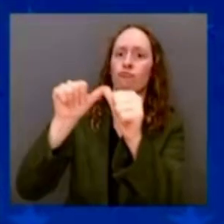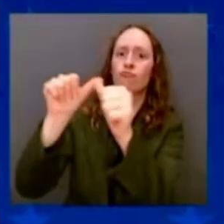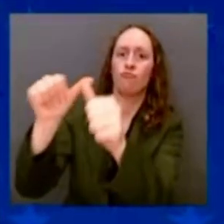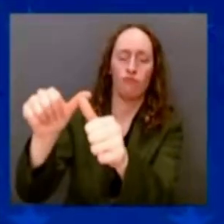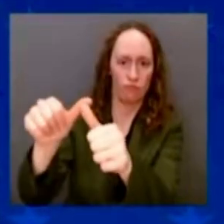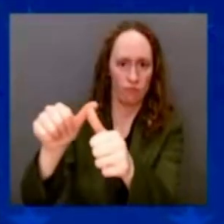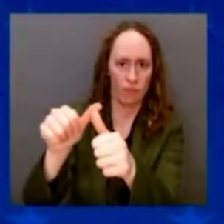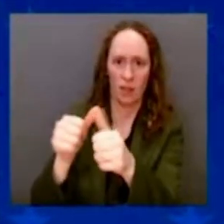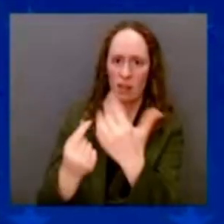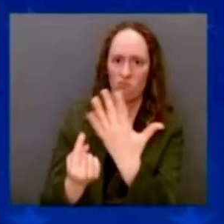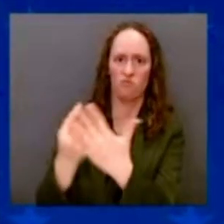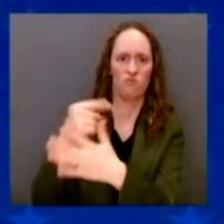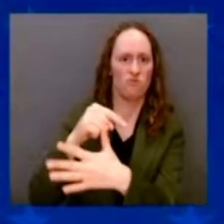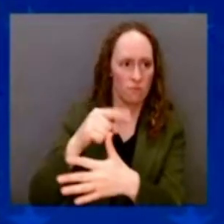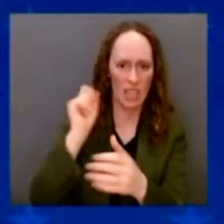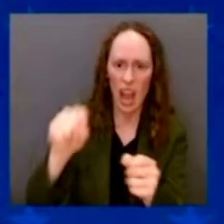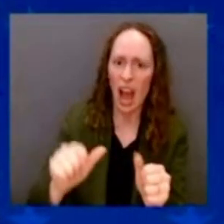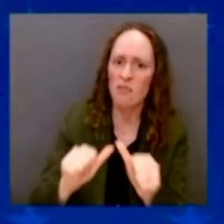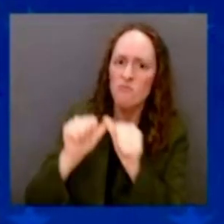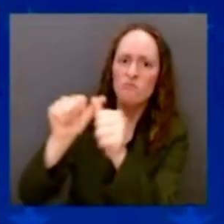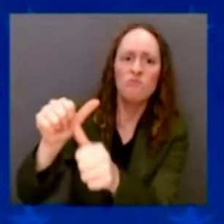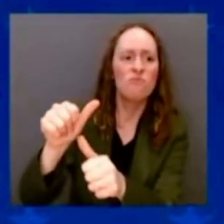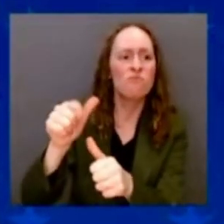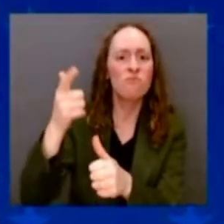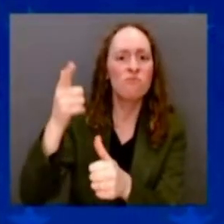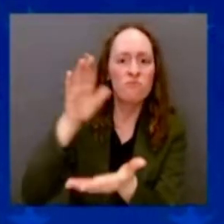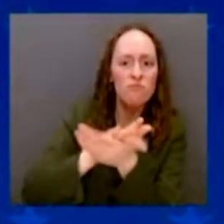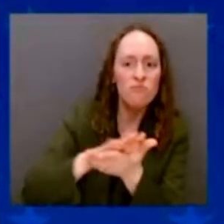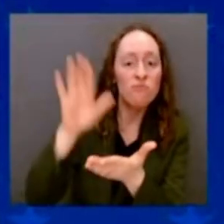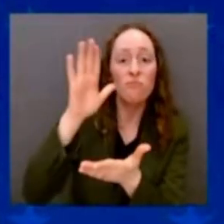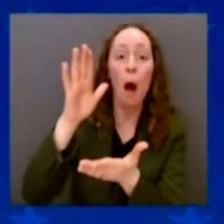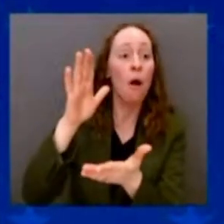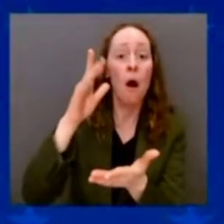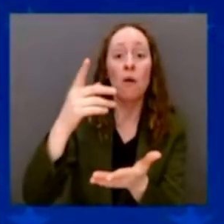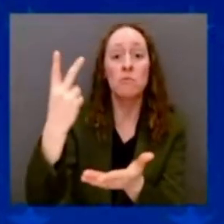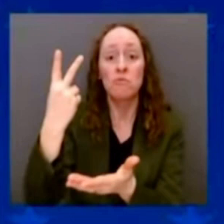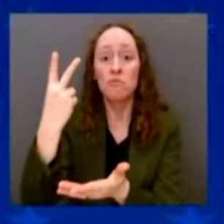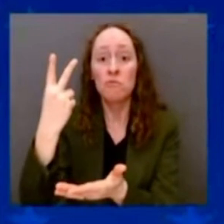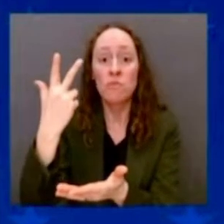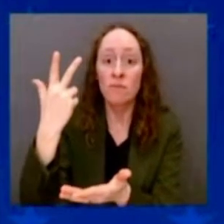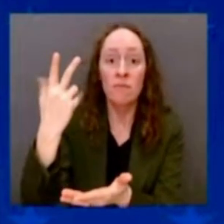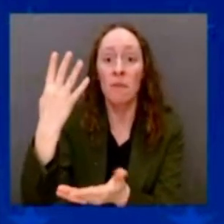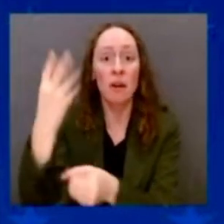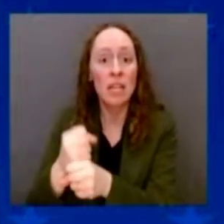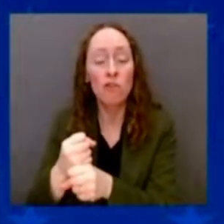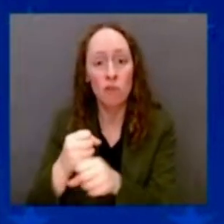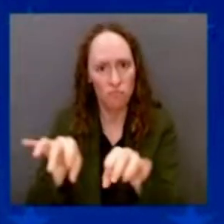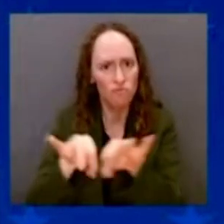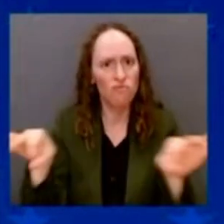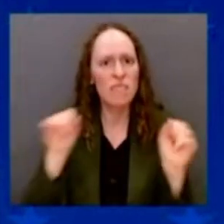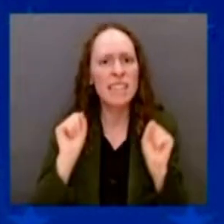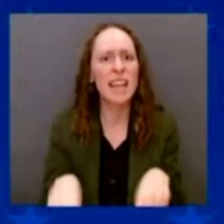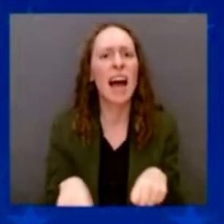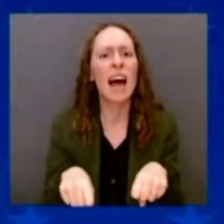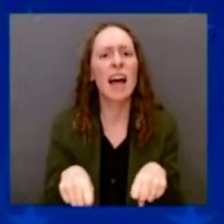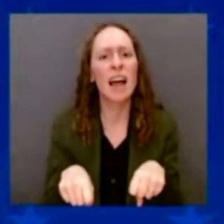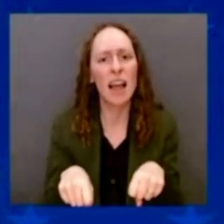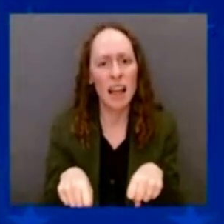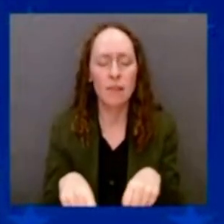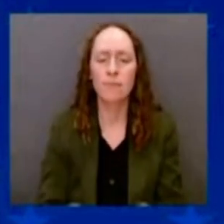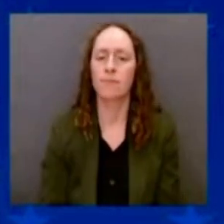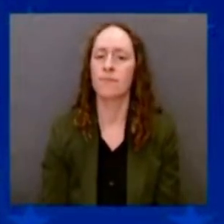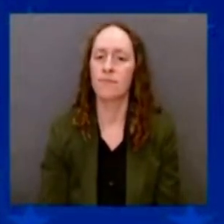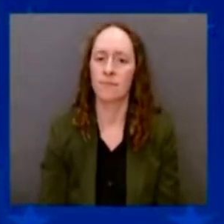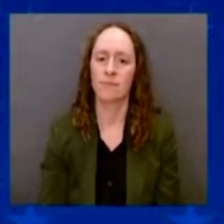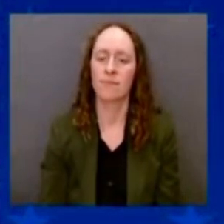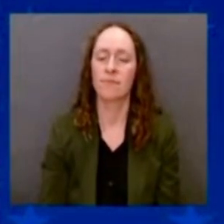They're still developing. They're exposed to the same thing other kids are exposed to. They grow. We also know that many families struggle to afford college for their